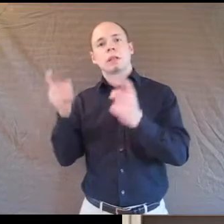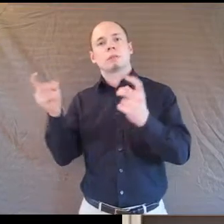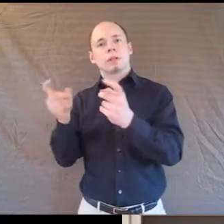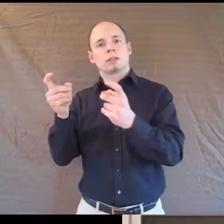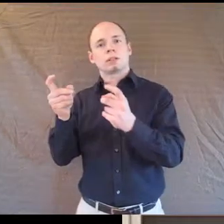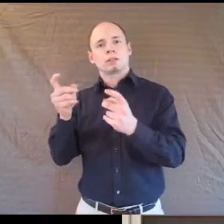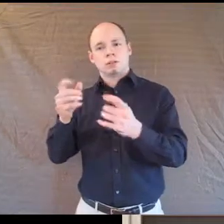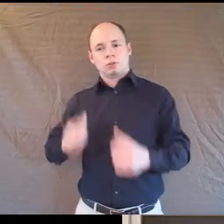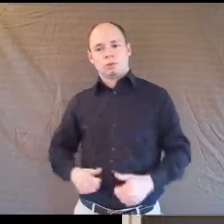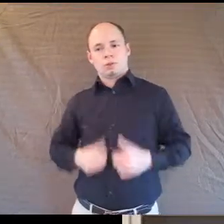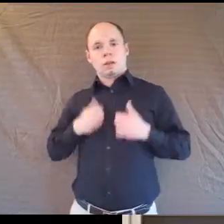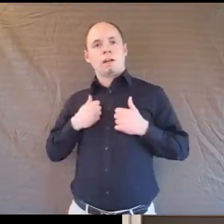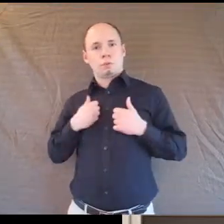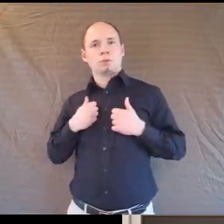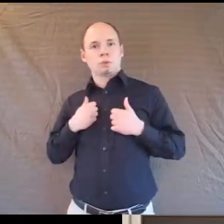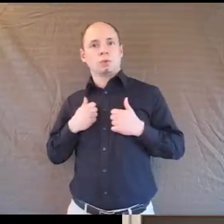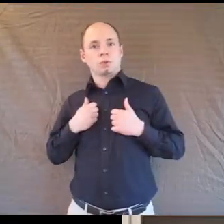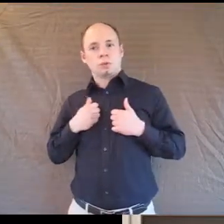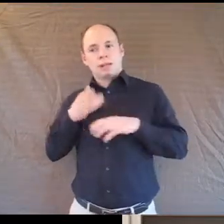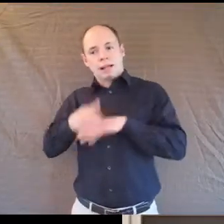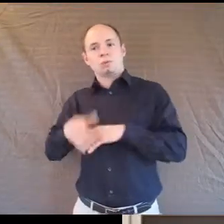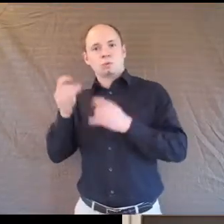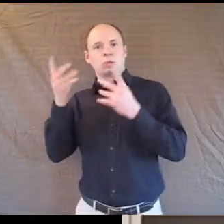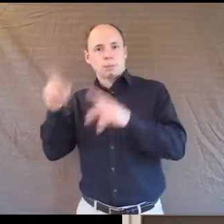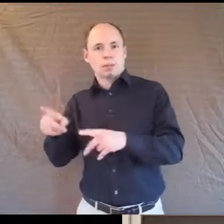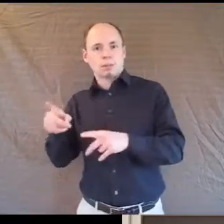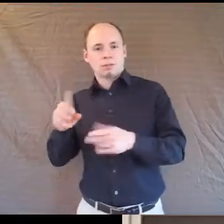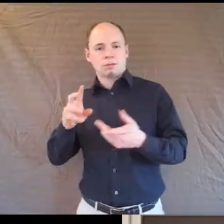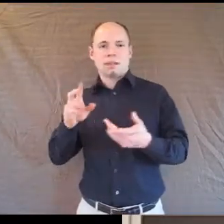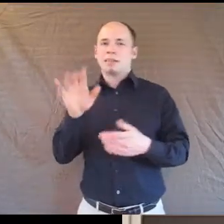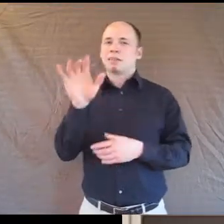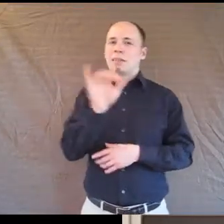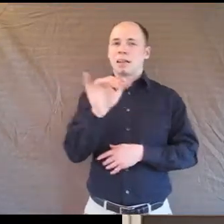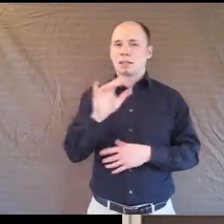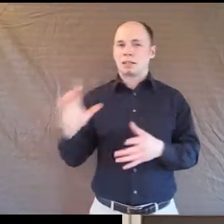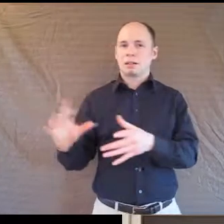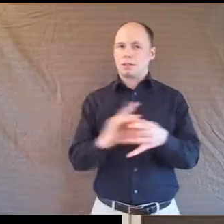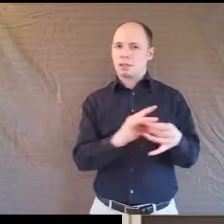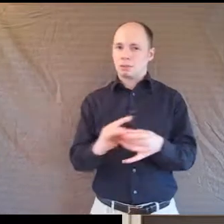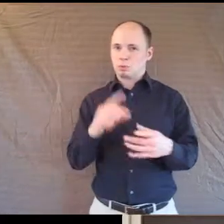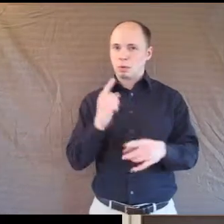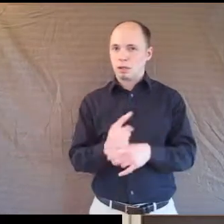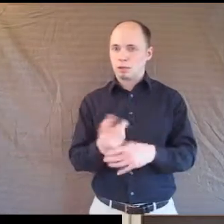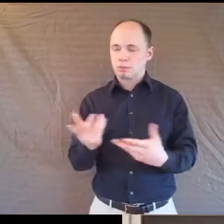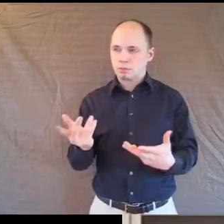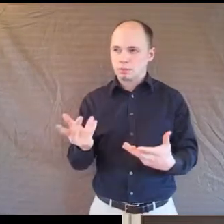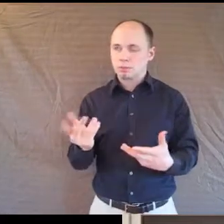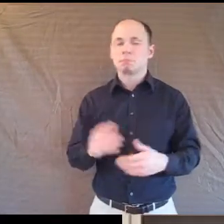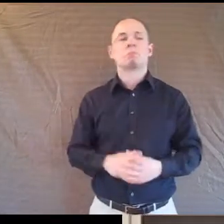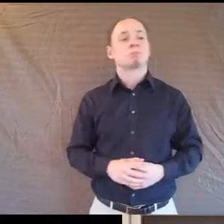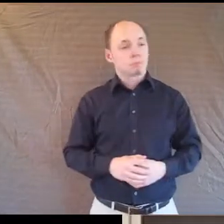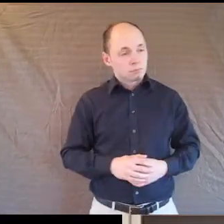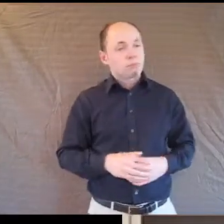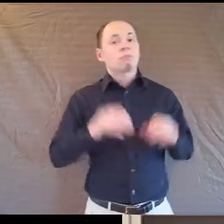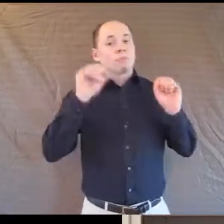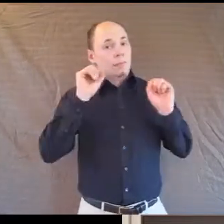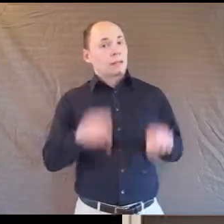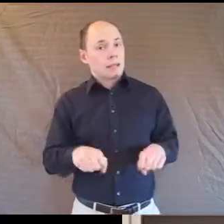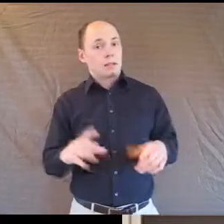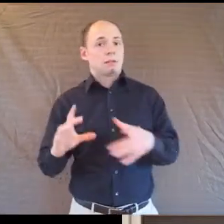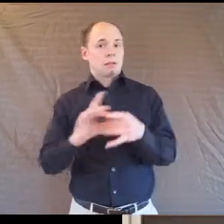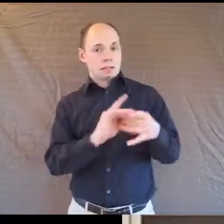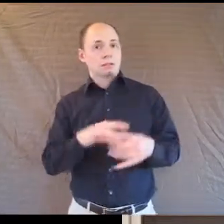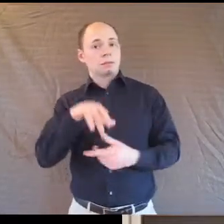that you've survived and the trauma is over. Yes. it seems like these two work together. They can do. They can do. can do. And I